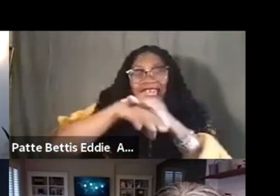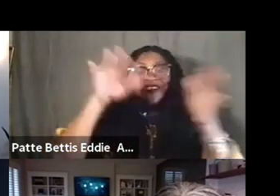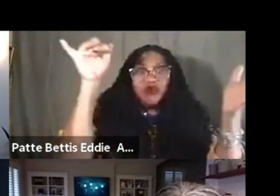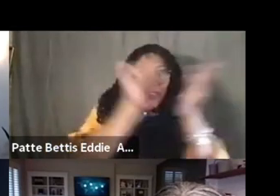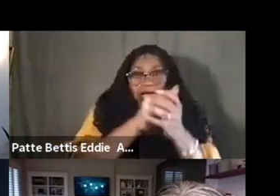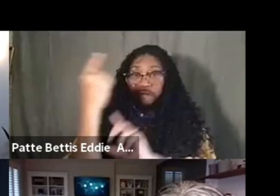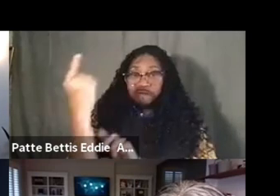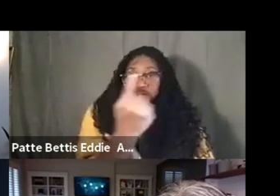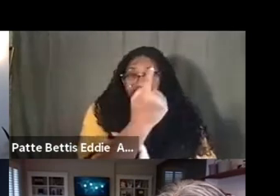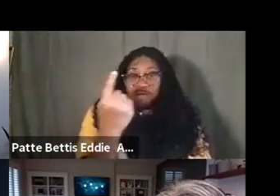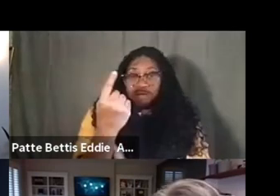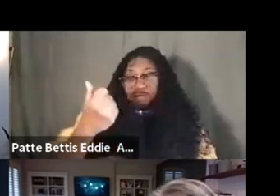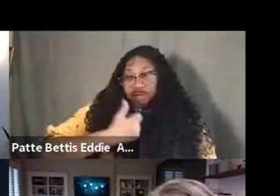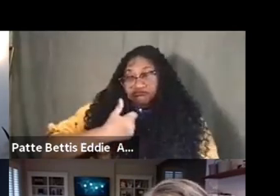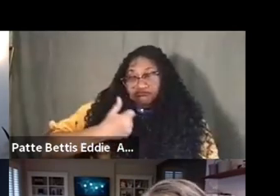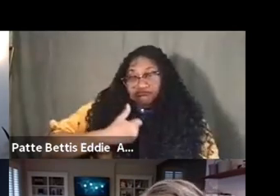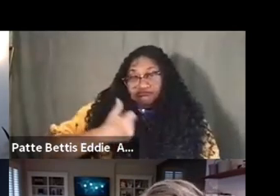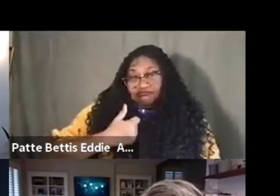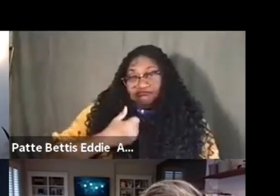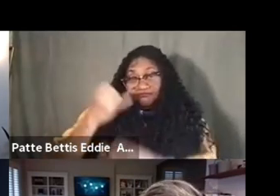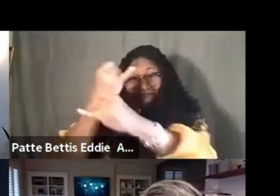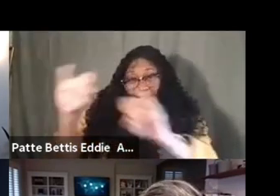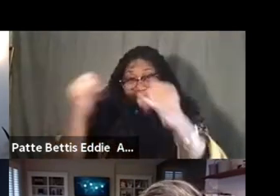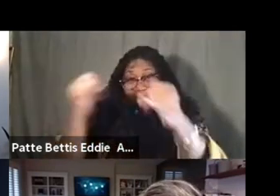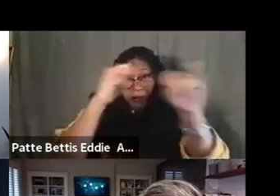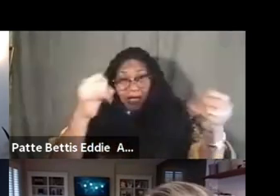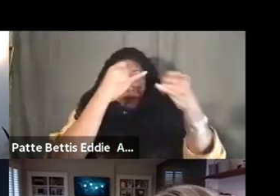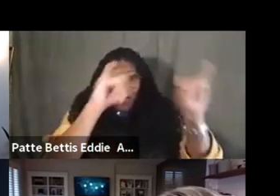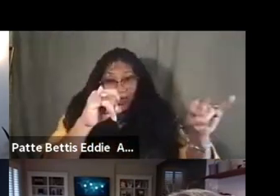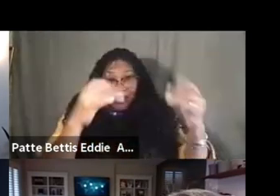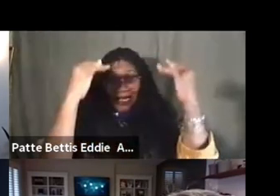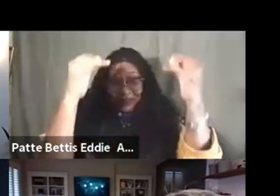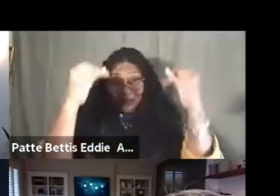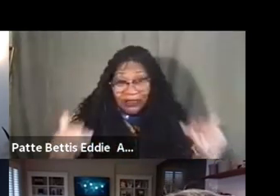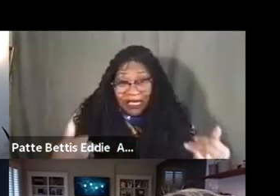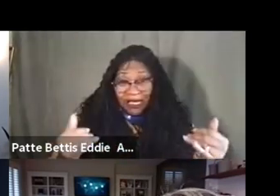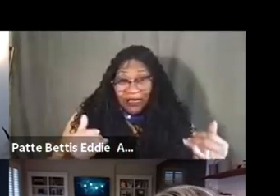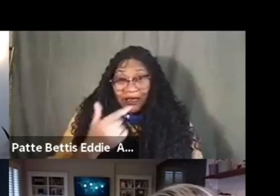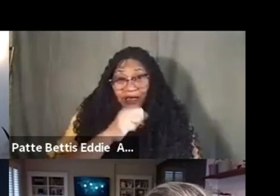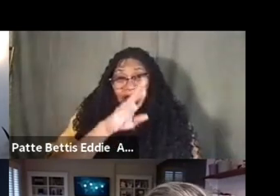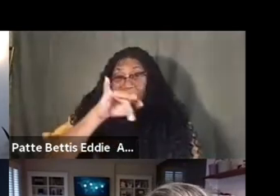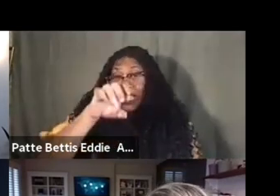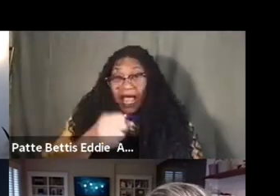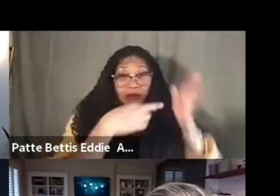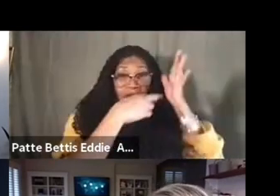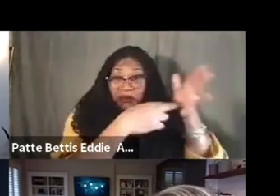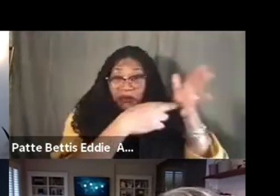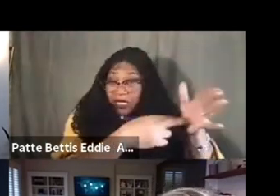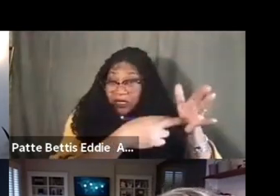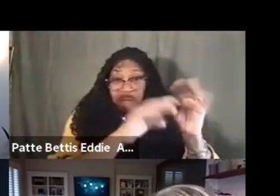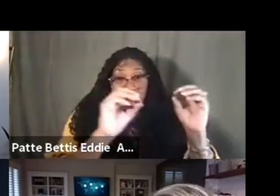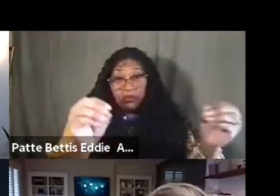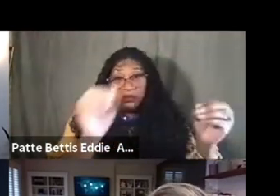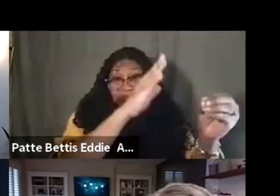my own, and with that, as of today, I've never had gallery representation, and